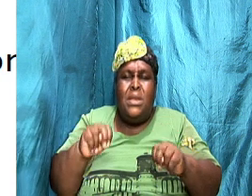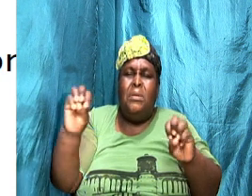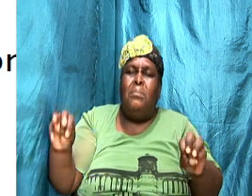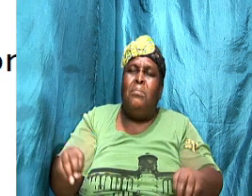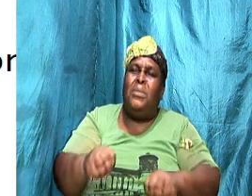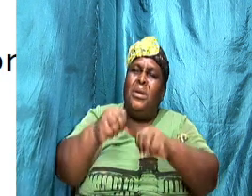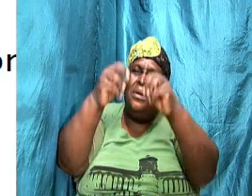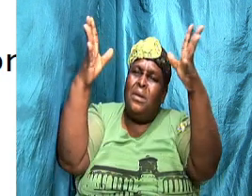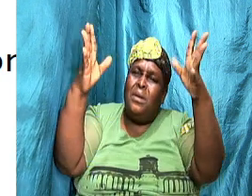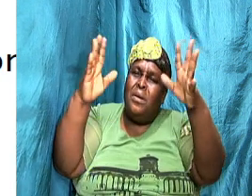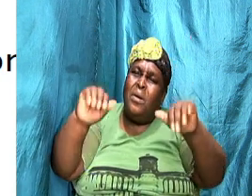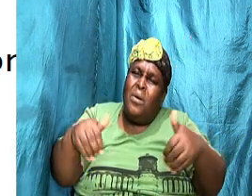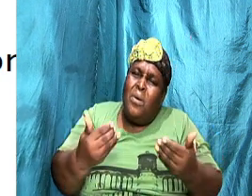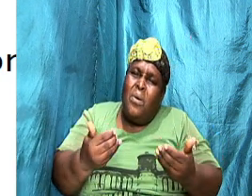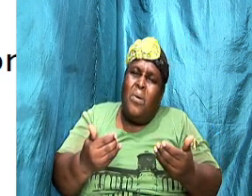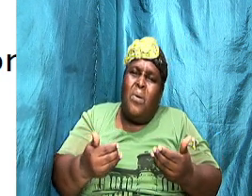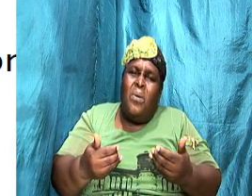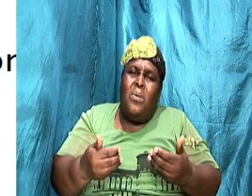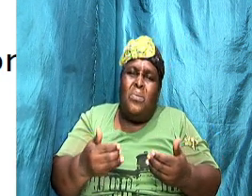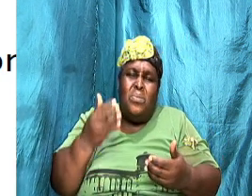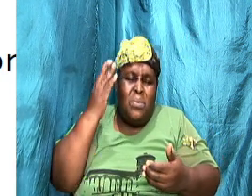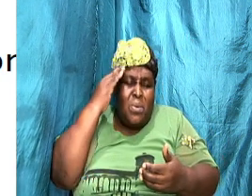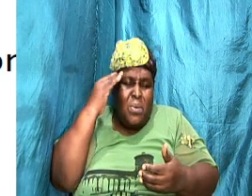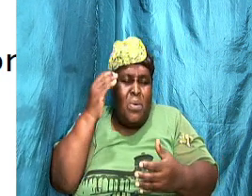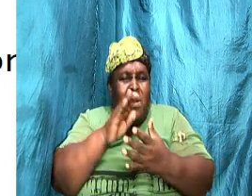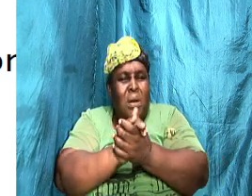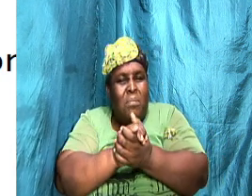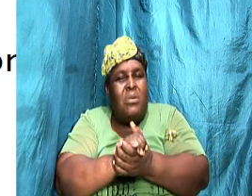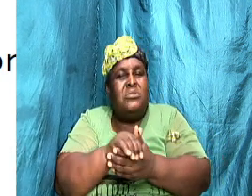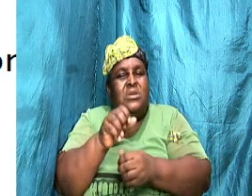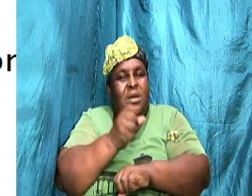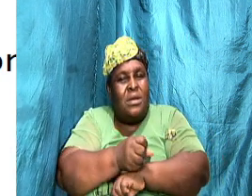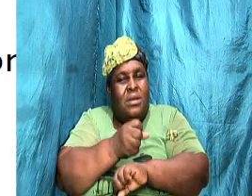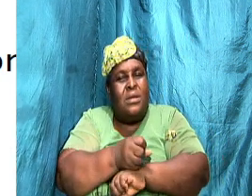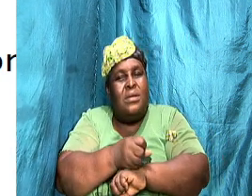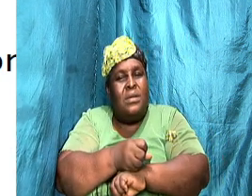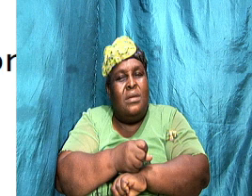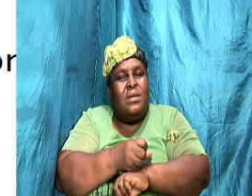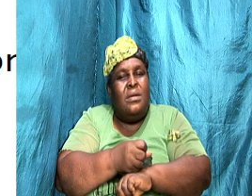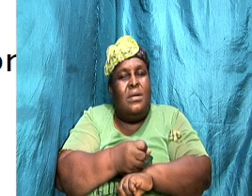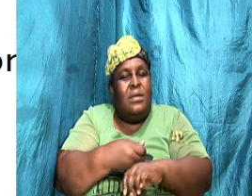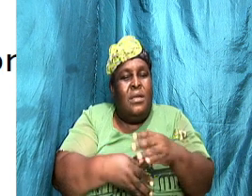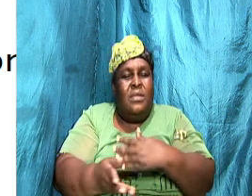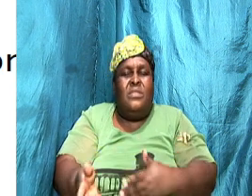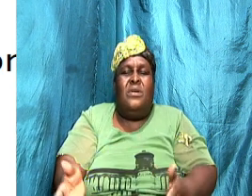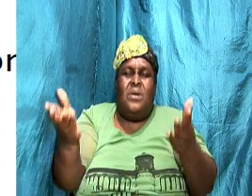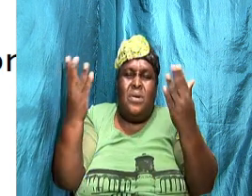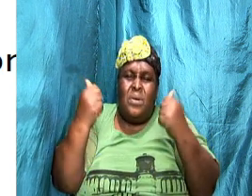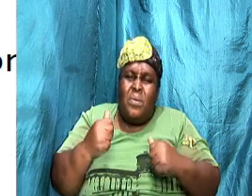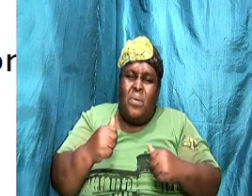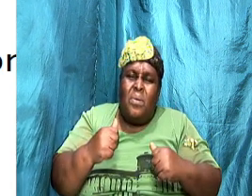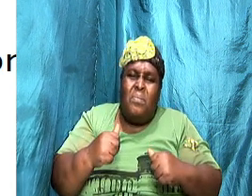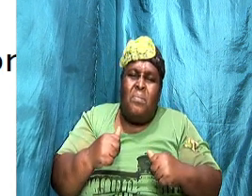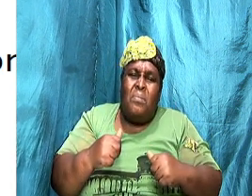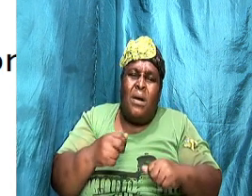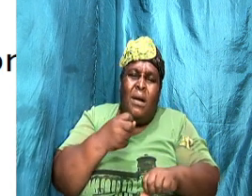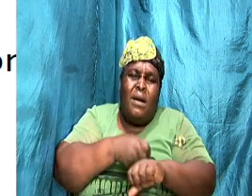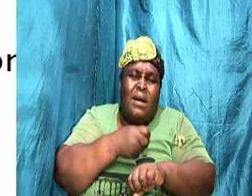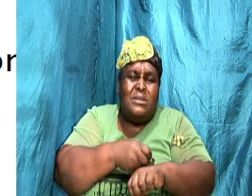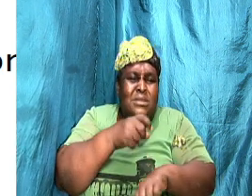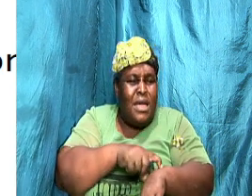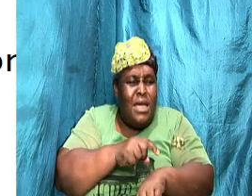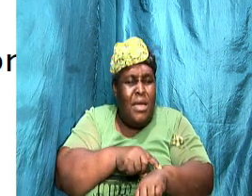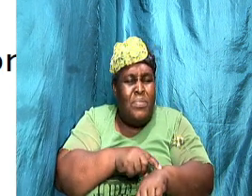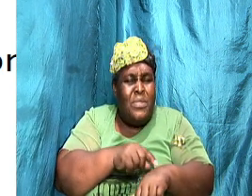how do we know that the marriage can work because there came a disenchanted period where everything almost